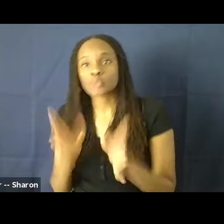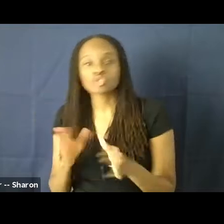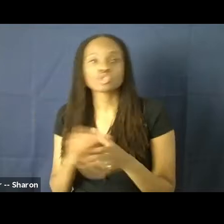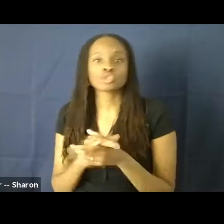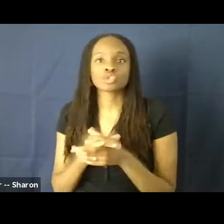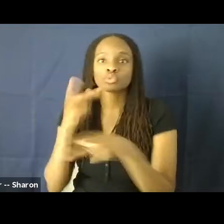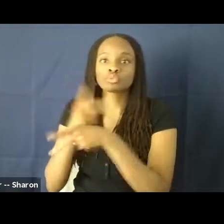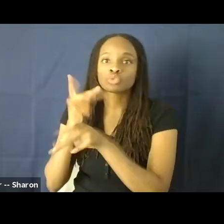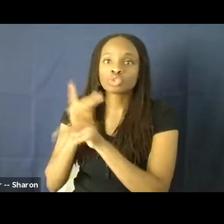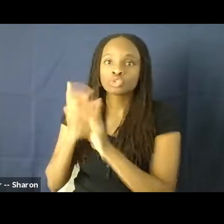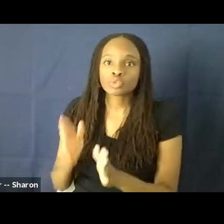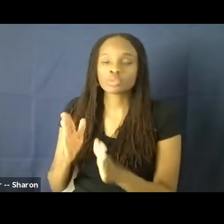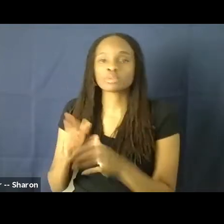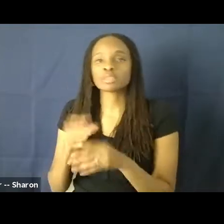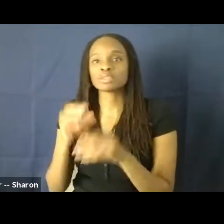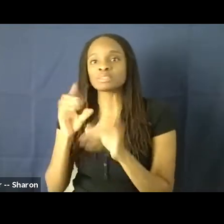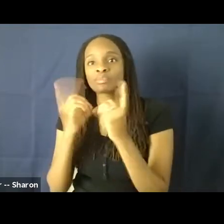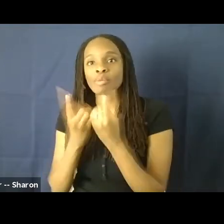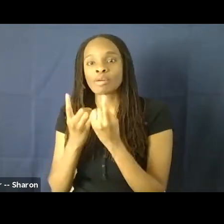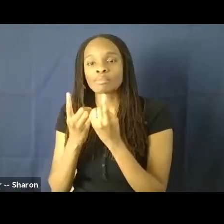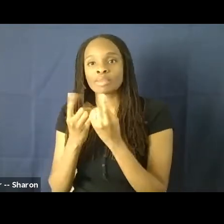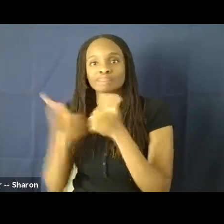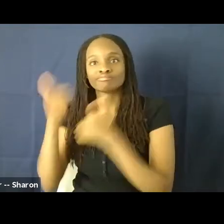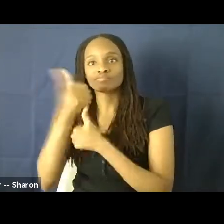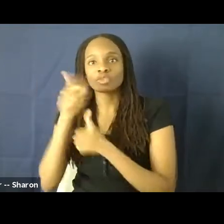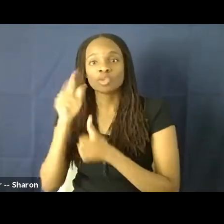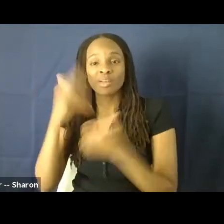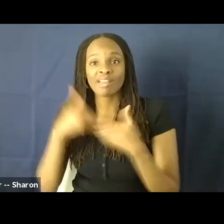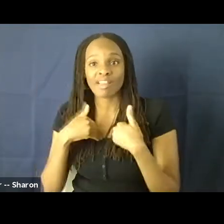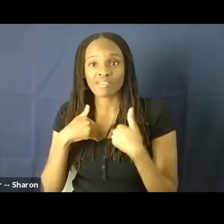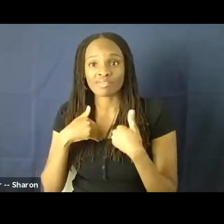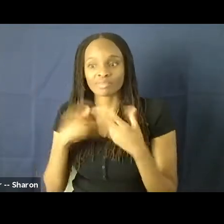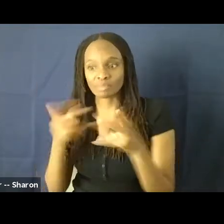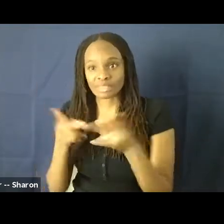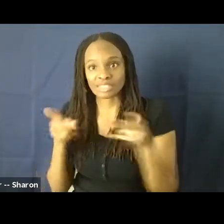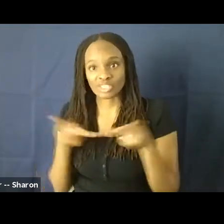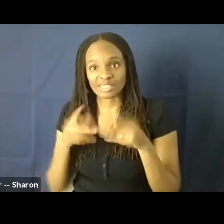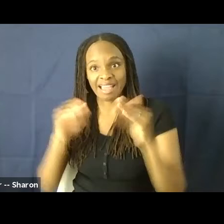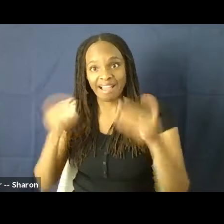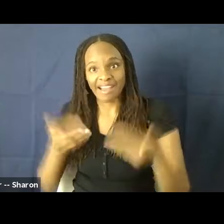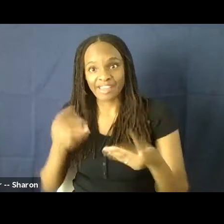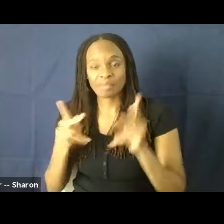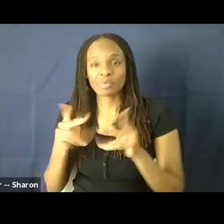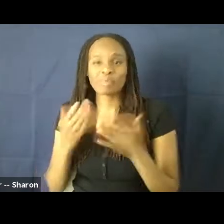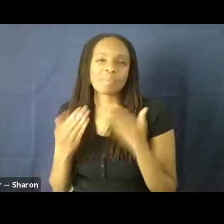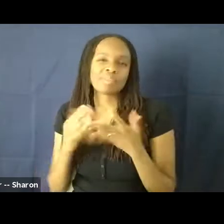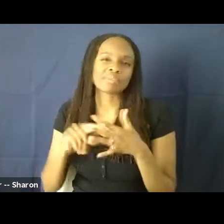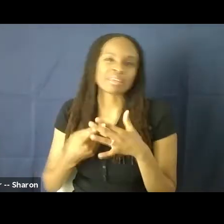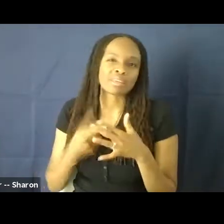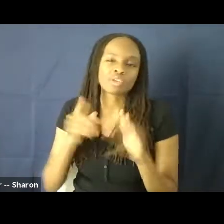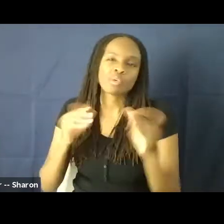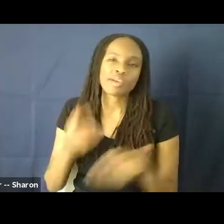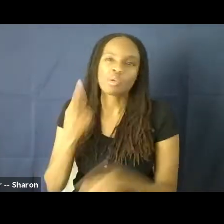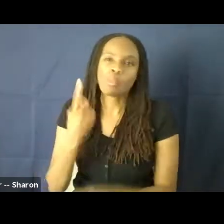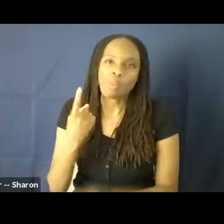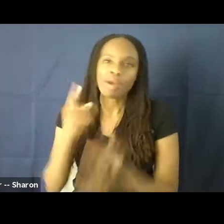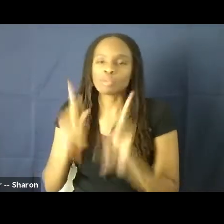heads, executives, you're going to be in a position to hire people. And at the beginning, it may be hiring one or two people. And eventually,